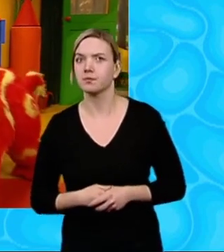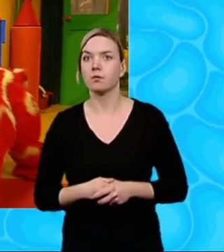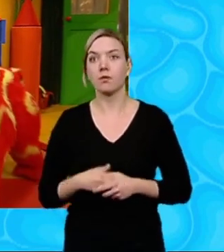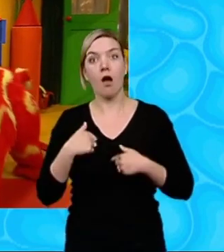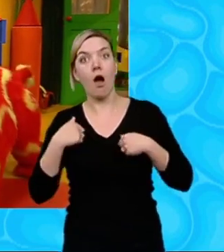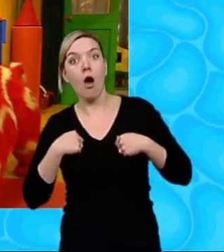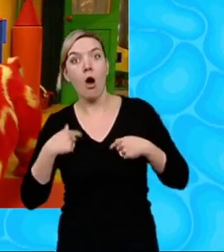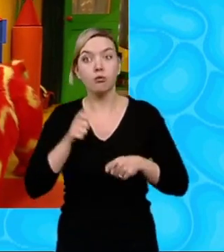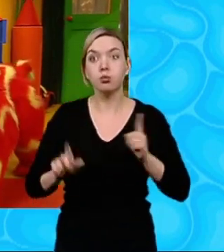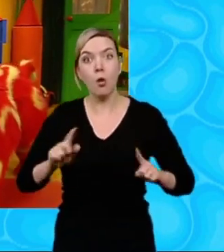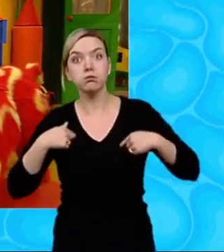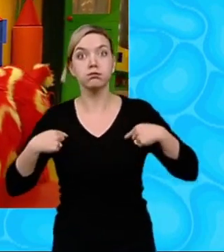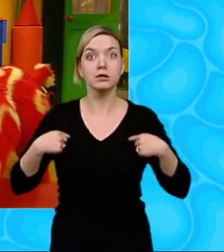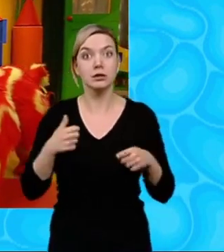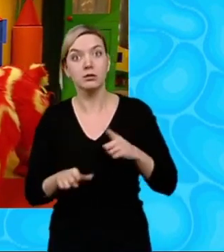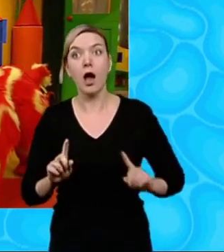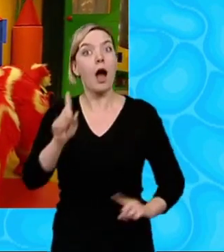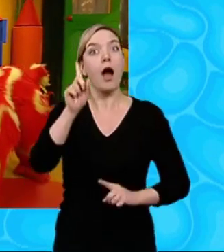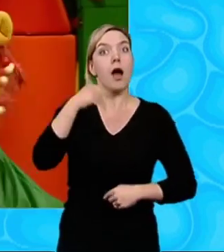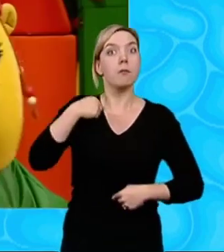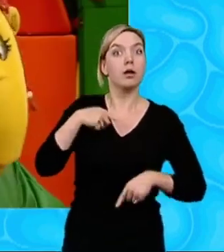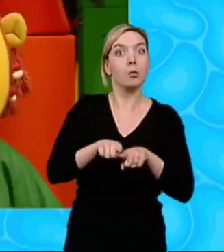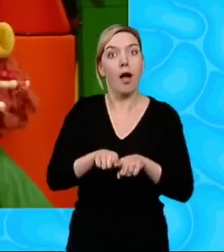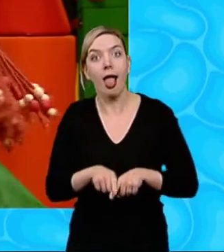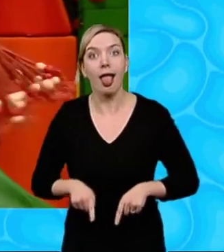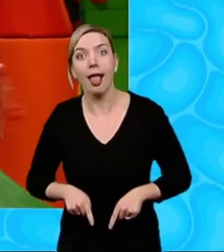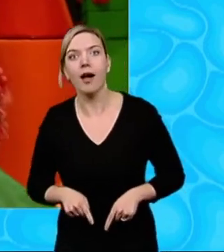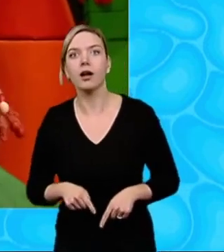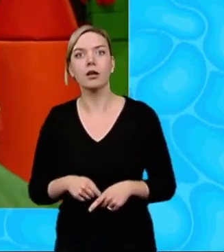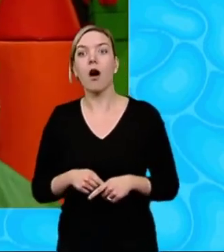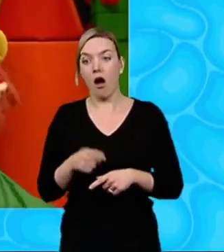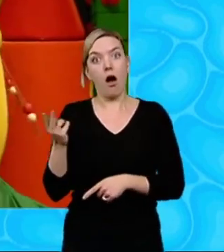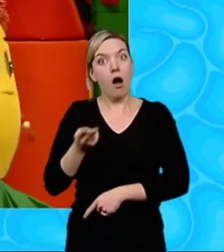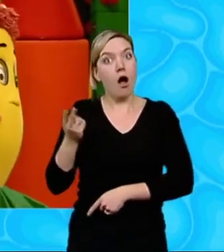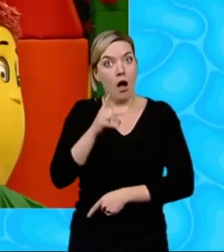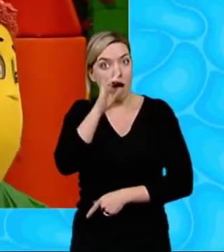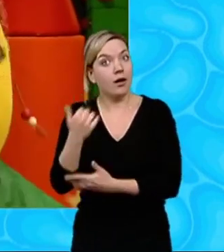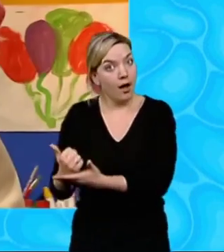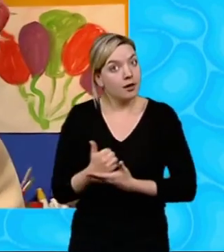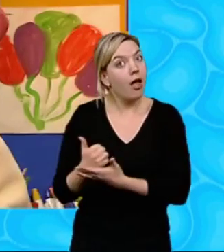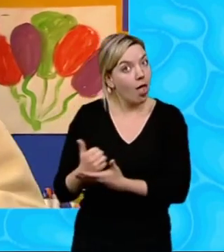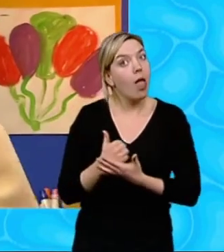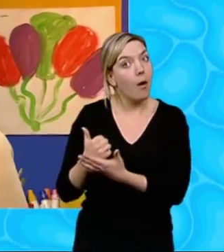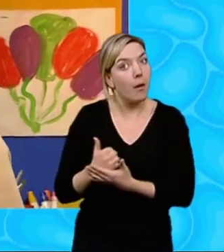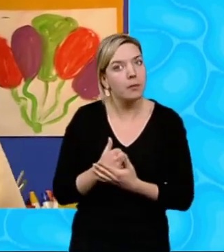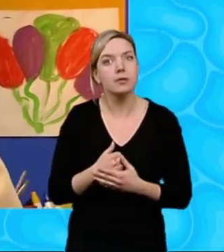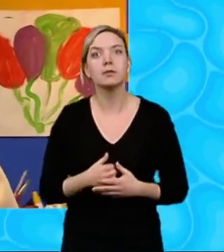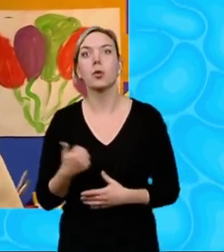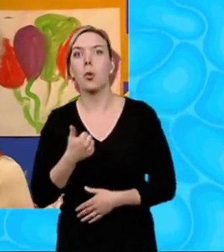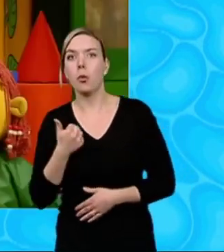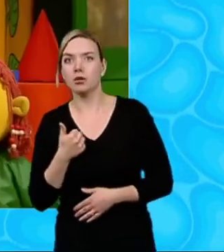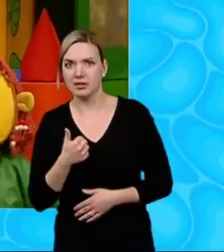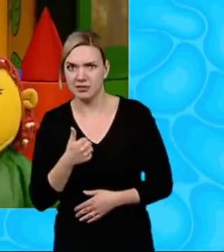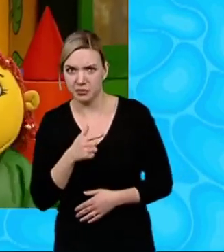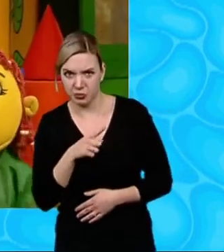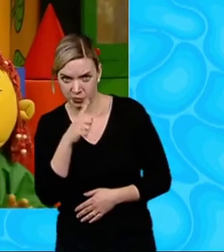what can I do? Oh, and me, and me Oh, yes, doodles and Izzles would like to help Max Oh, OK, then, er, do you